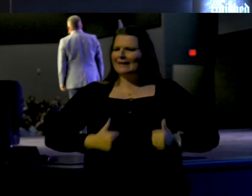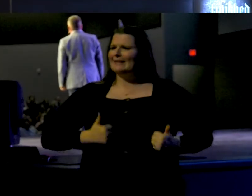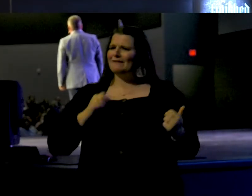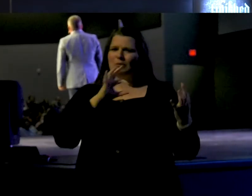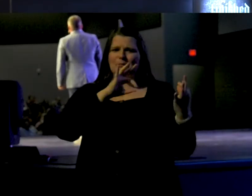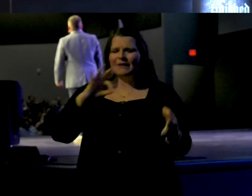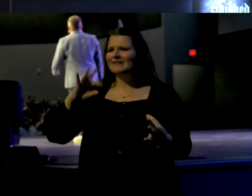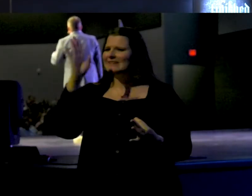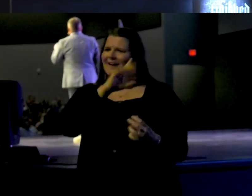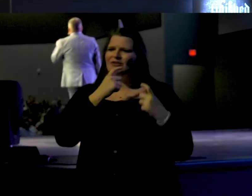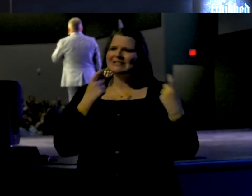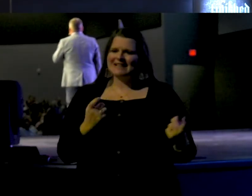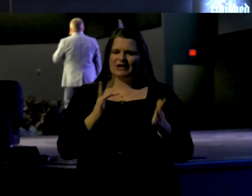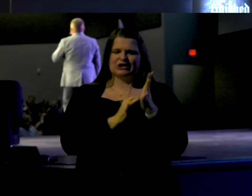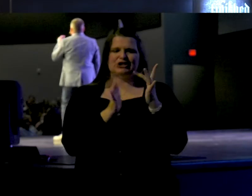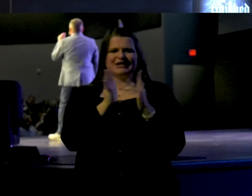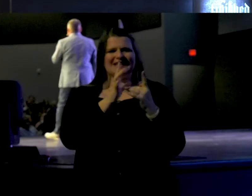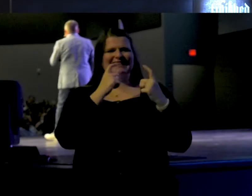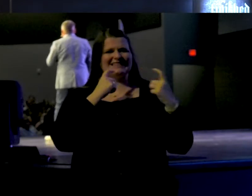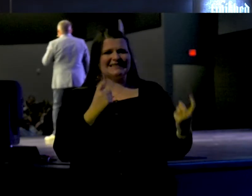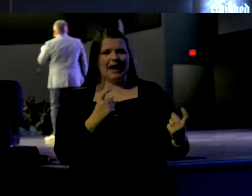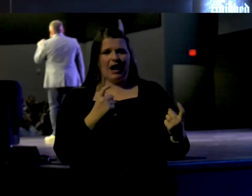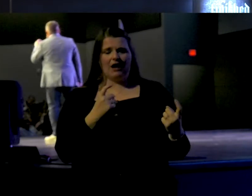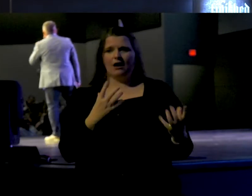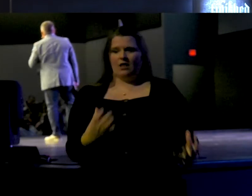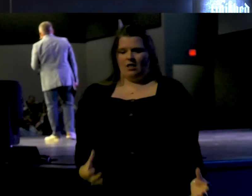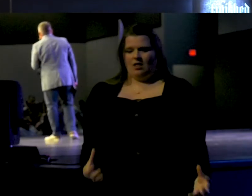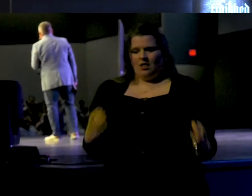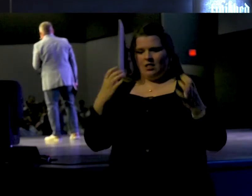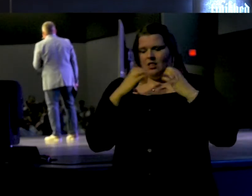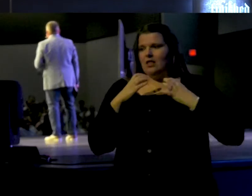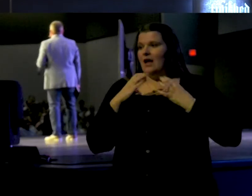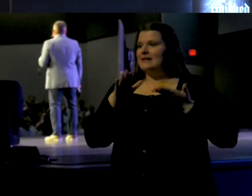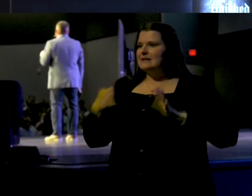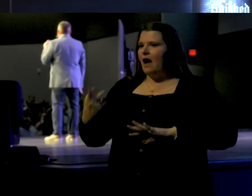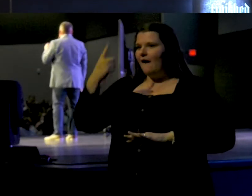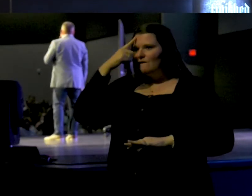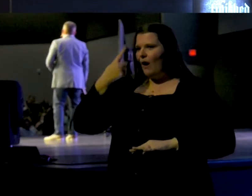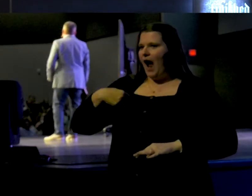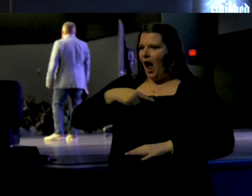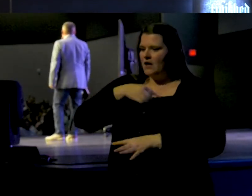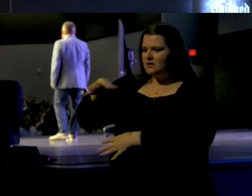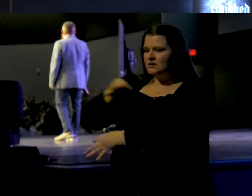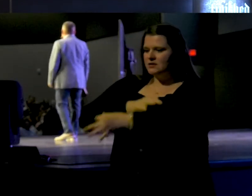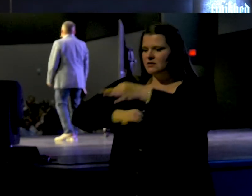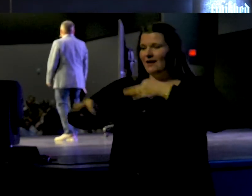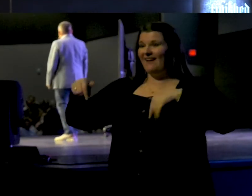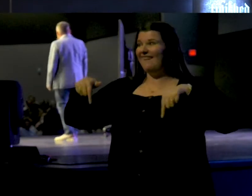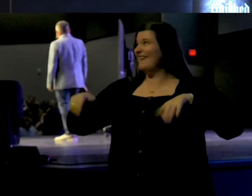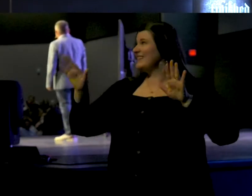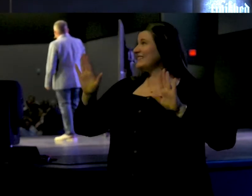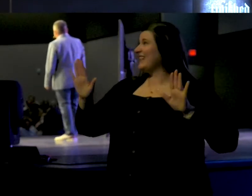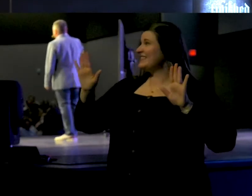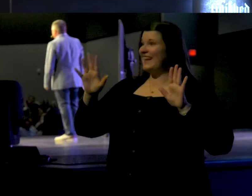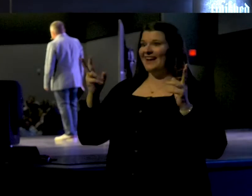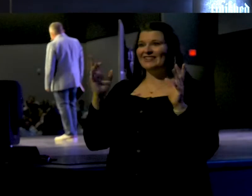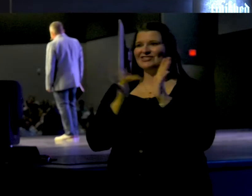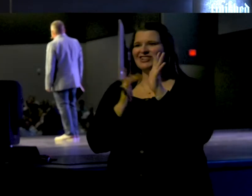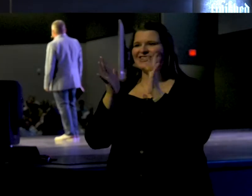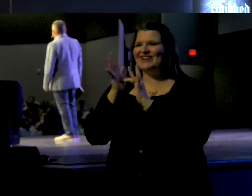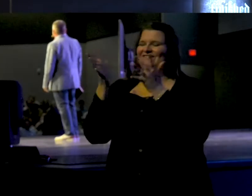sinless life. Jesus finished sin by dying in our place. And come Sunday, Jesus